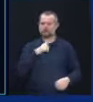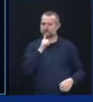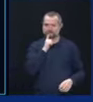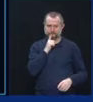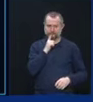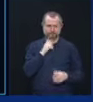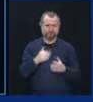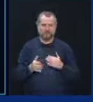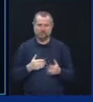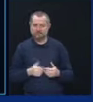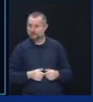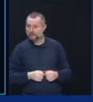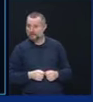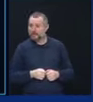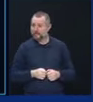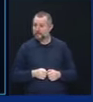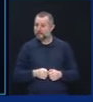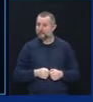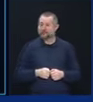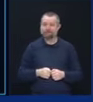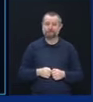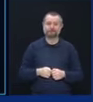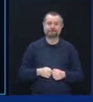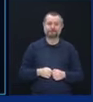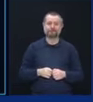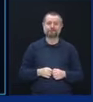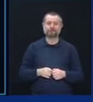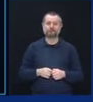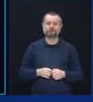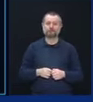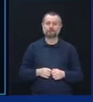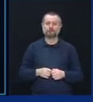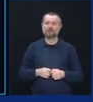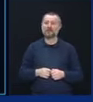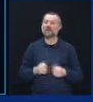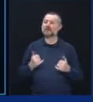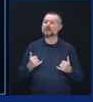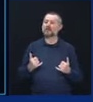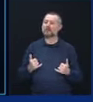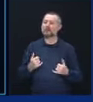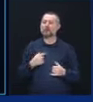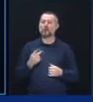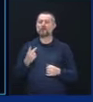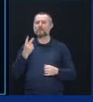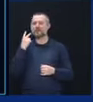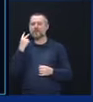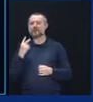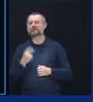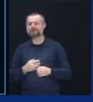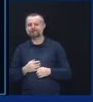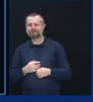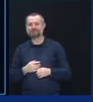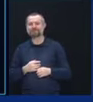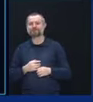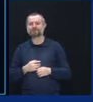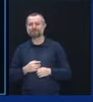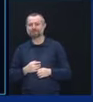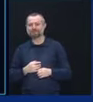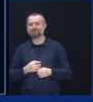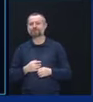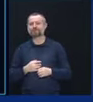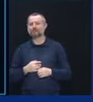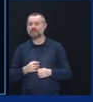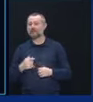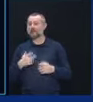can't deny it. So now, a little bit in retrospect. So as we reflect back, what